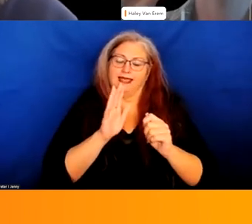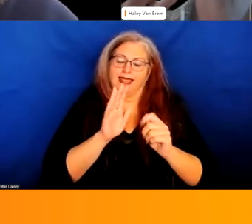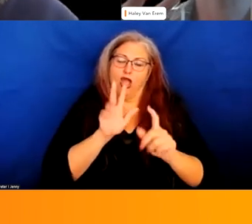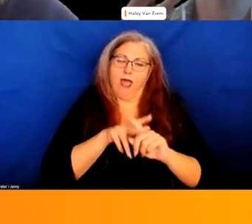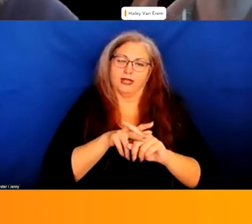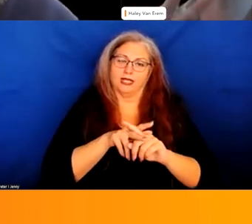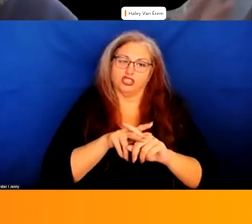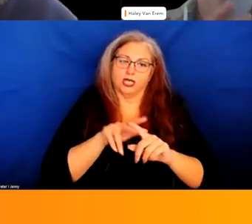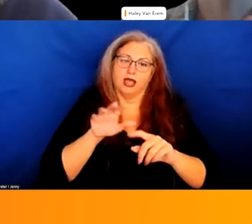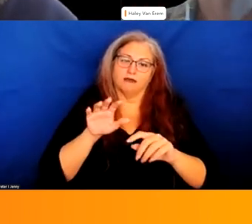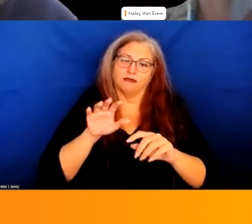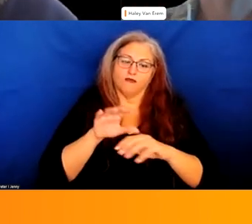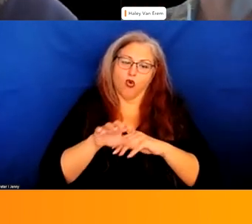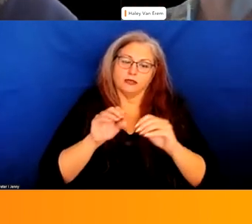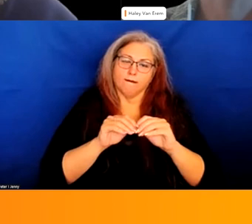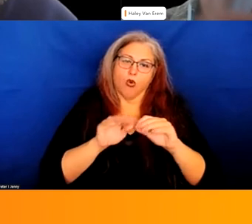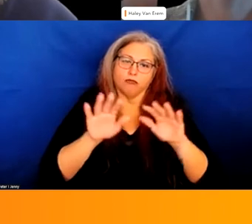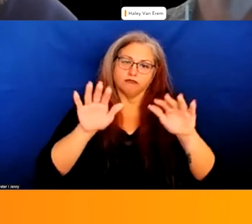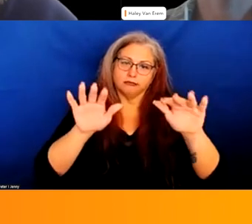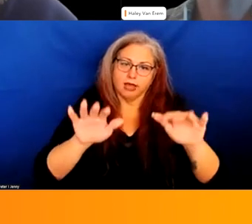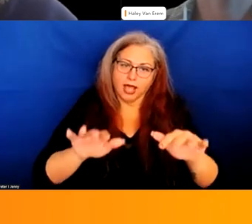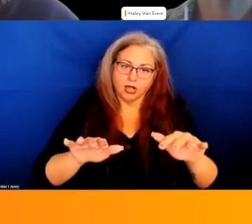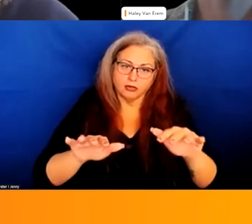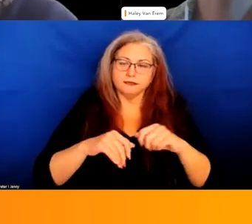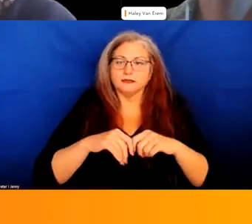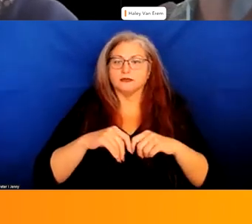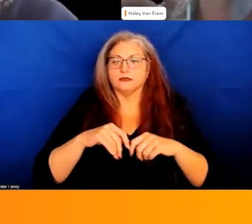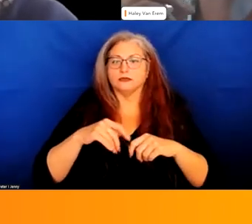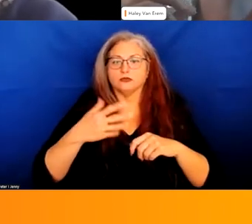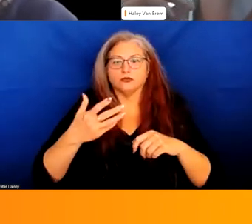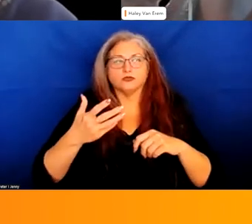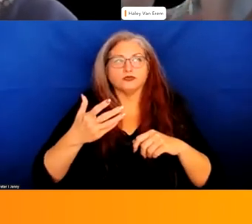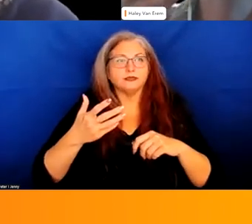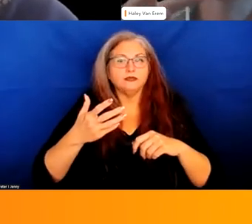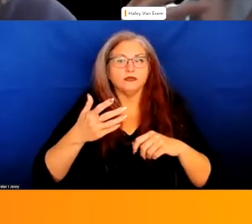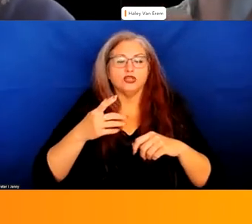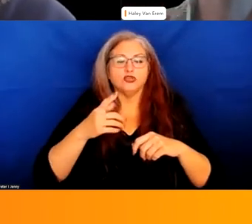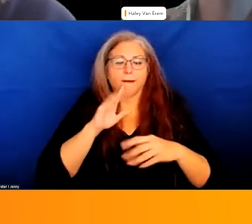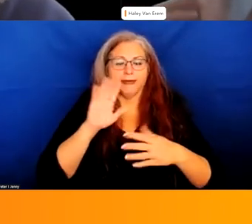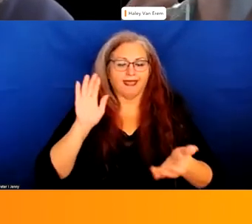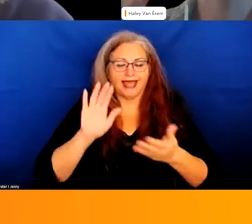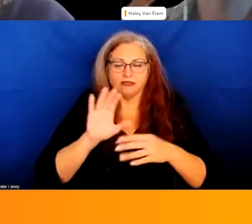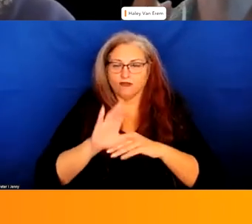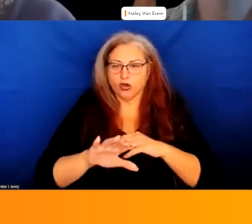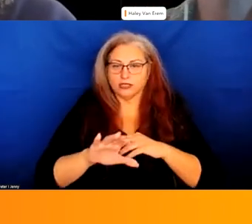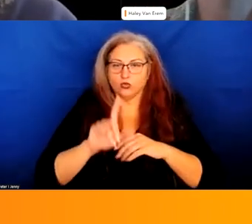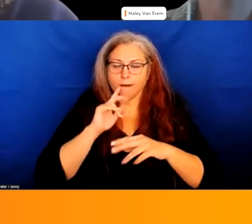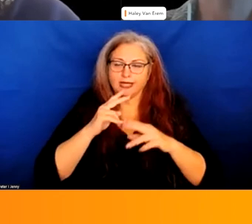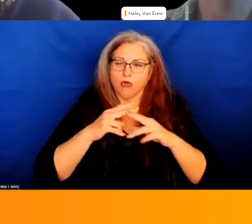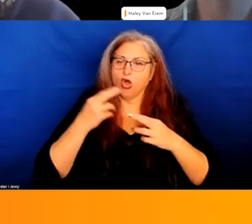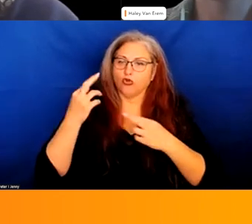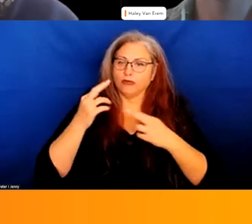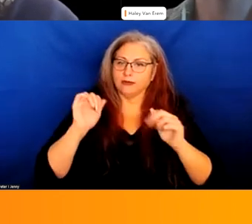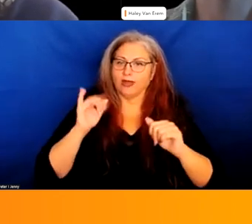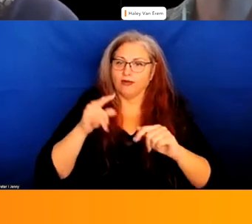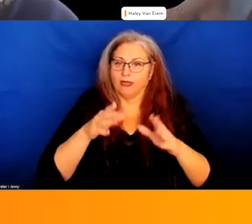it would be a um you know uh less force would be considered reasonable when